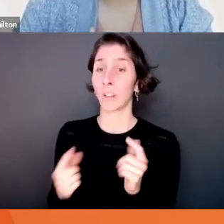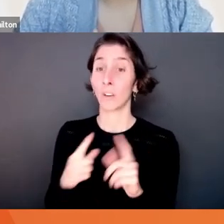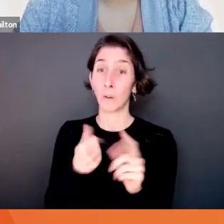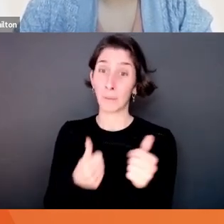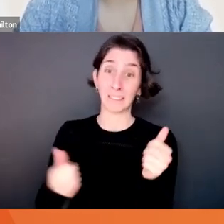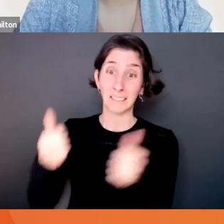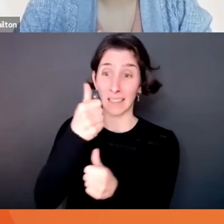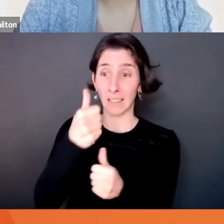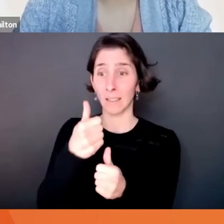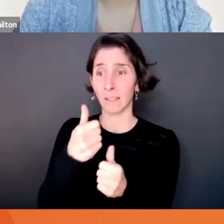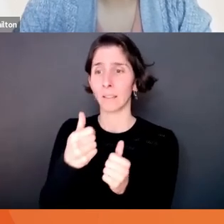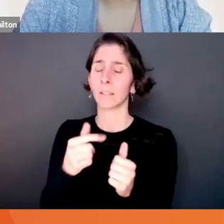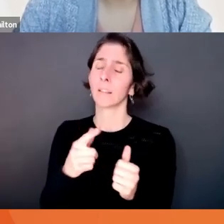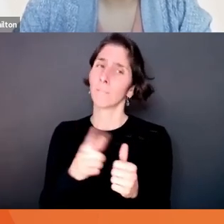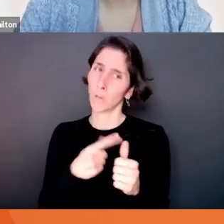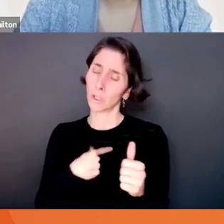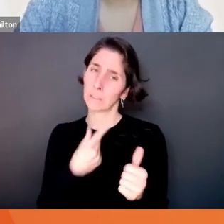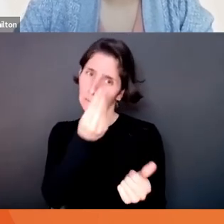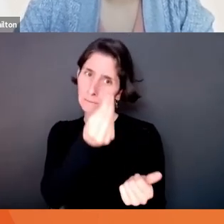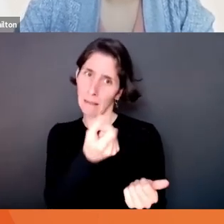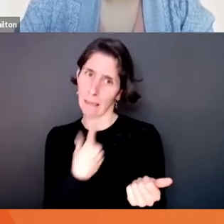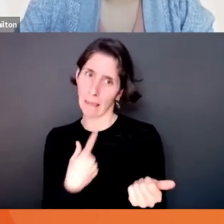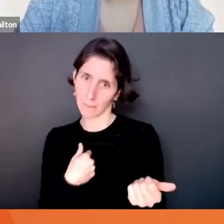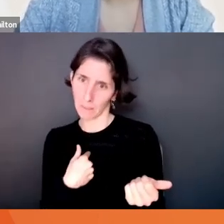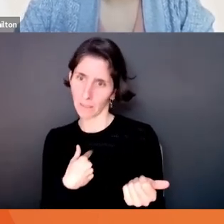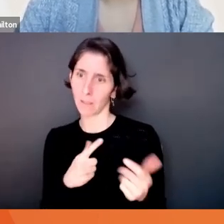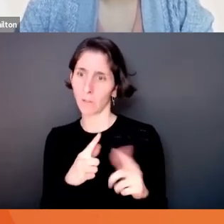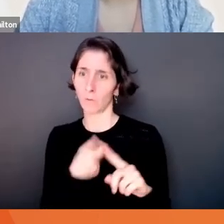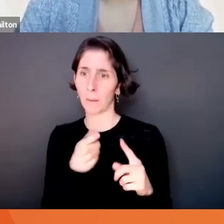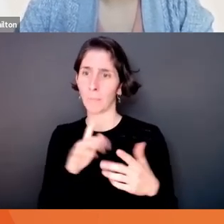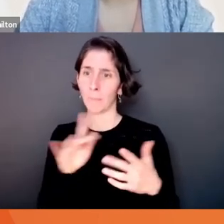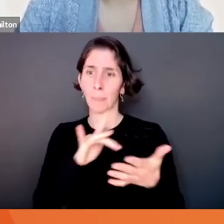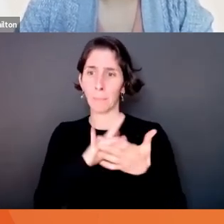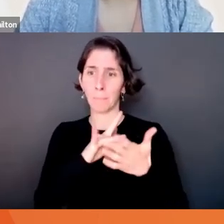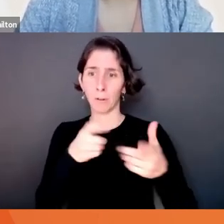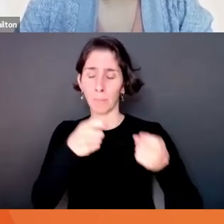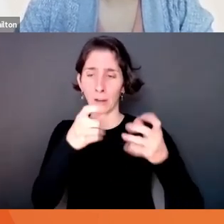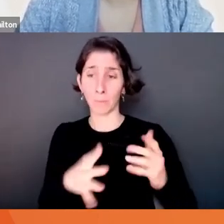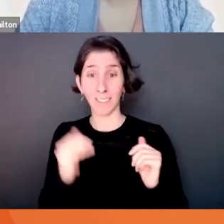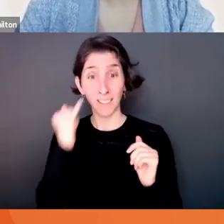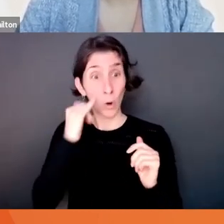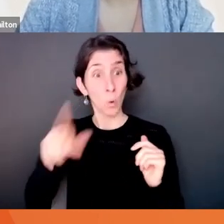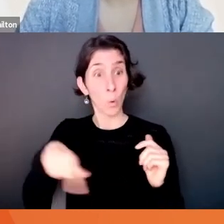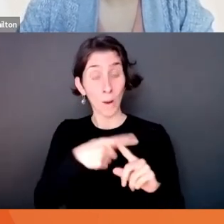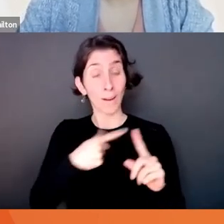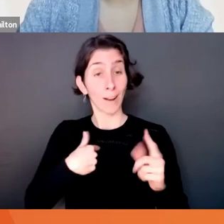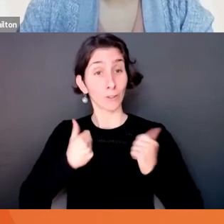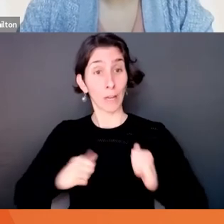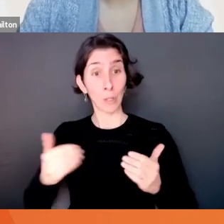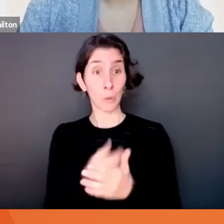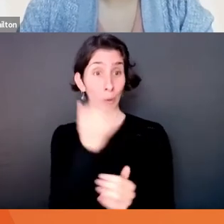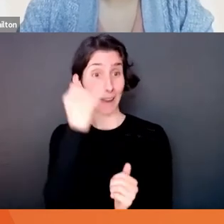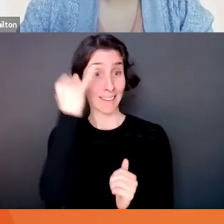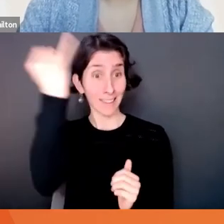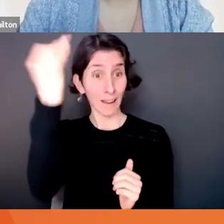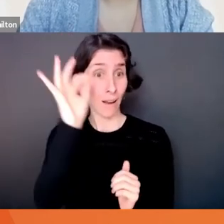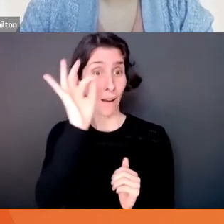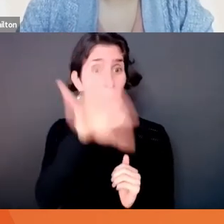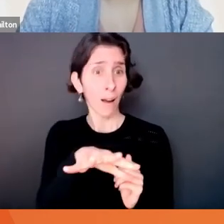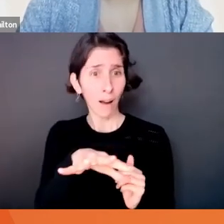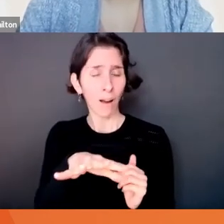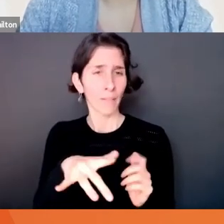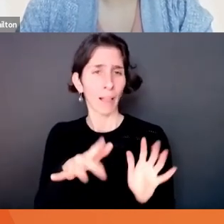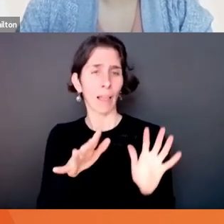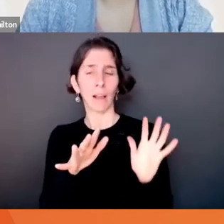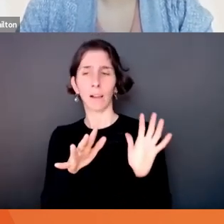you need to run it by me first from middle management. When I have my innovation has been shut down other than get out. How can you